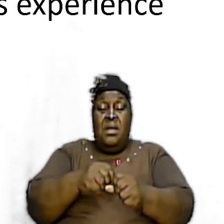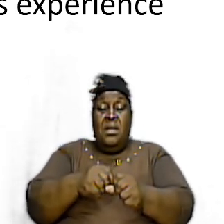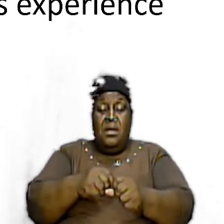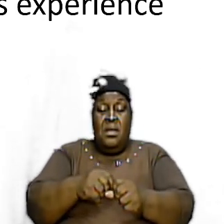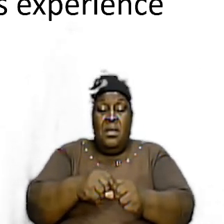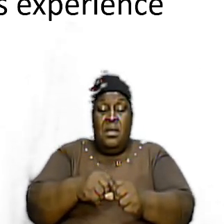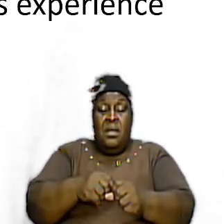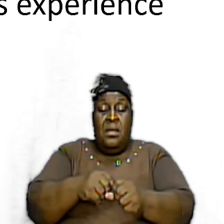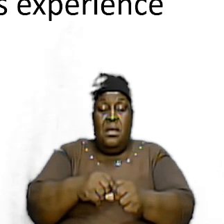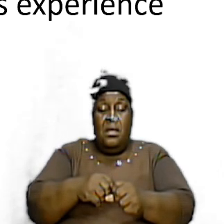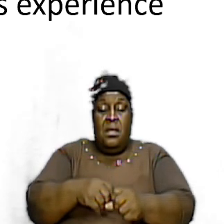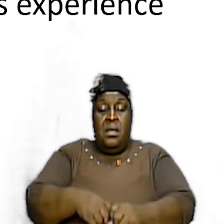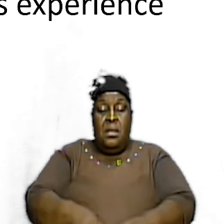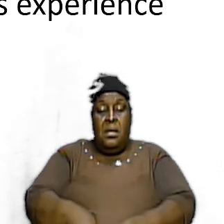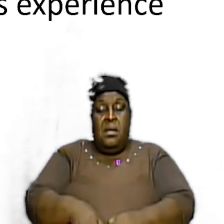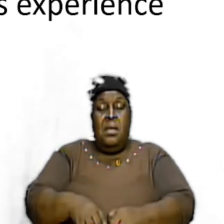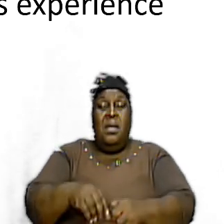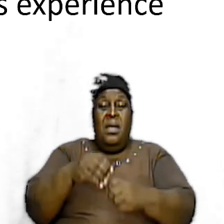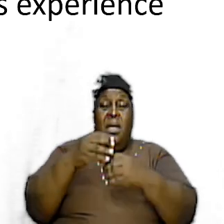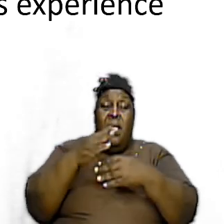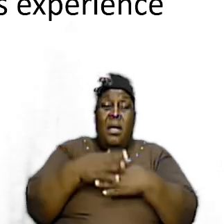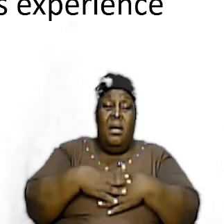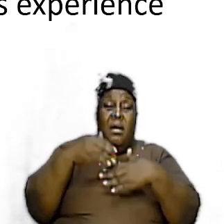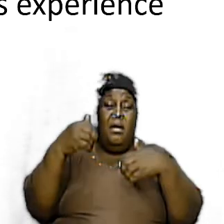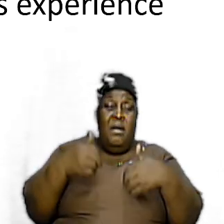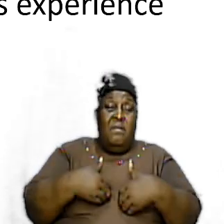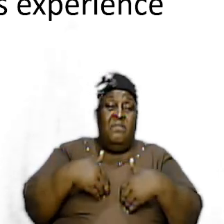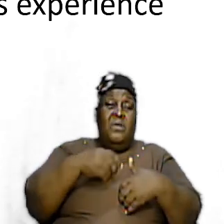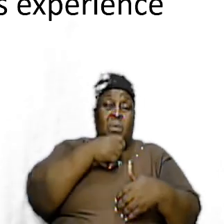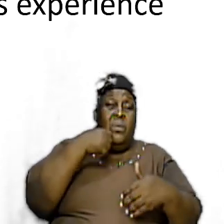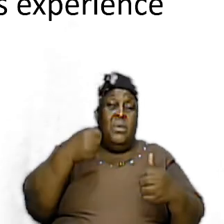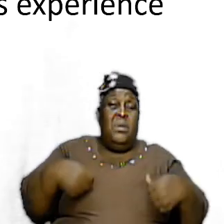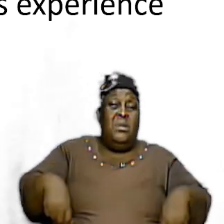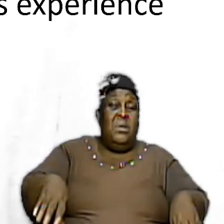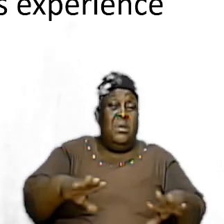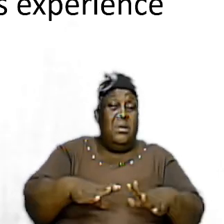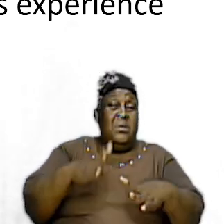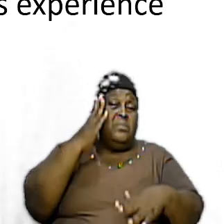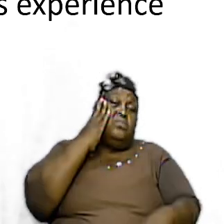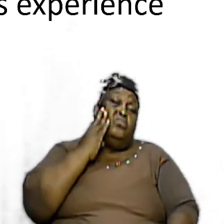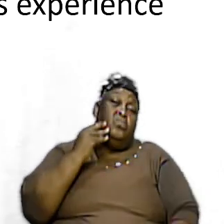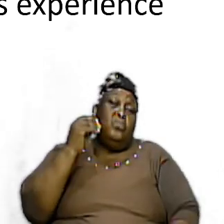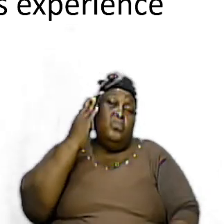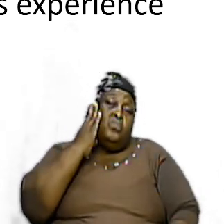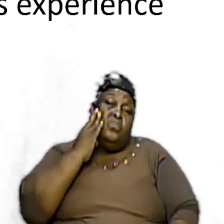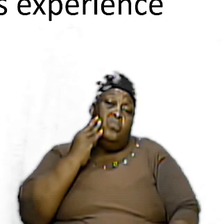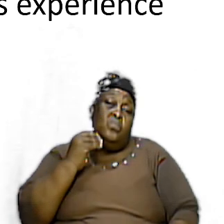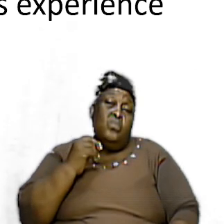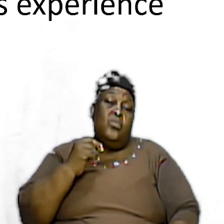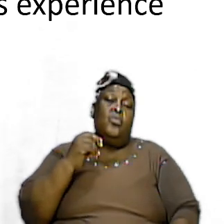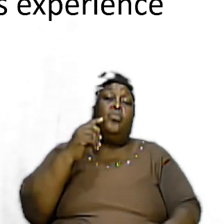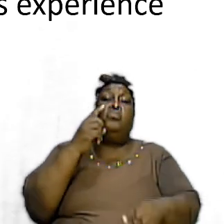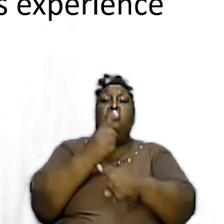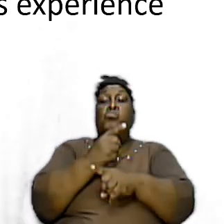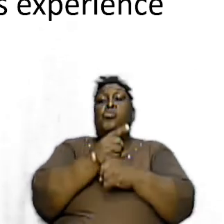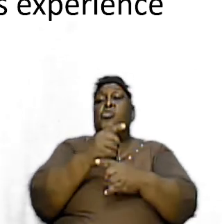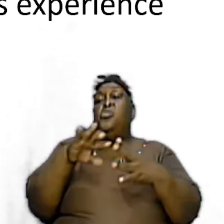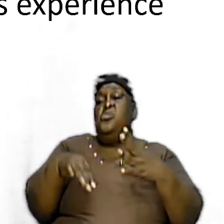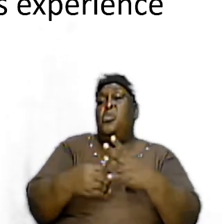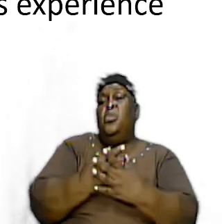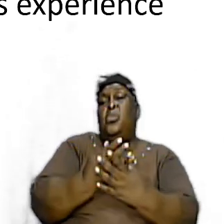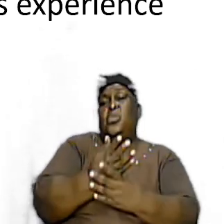have a wilderness experience or we have wilderness experiences right throughout